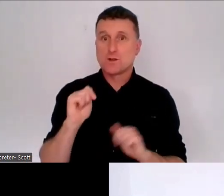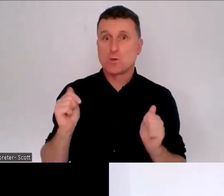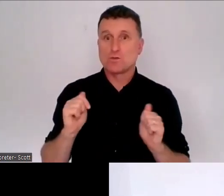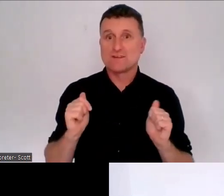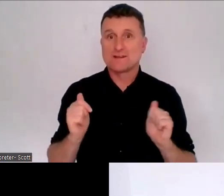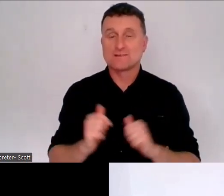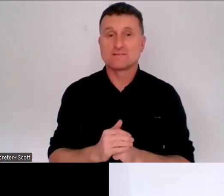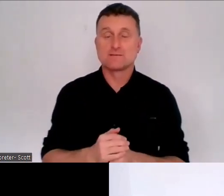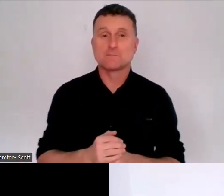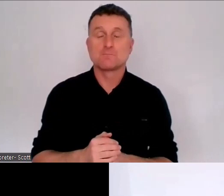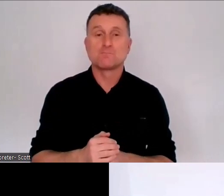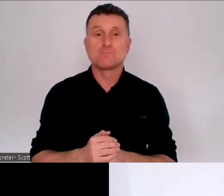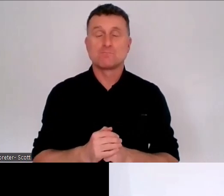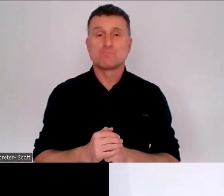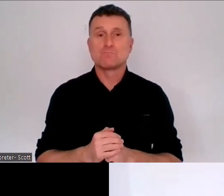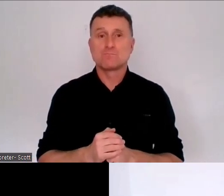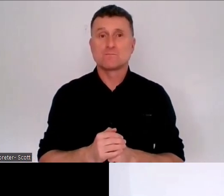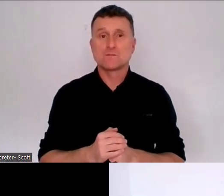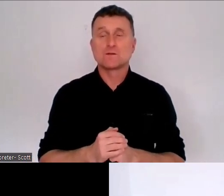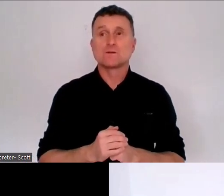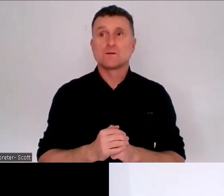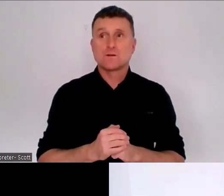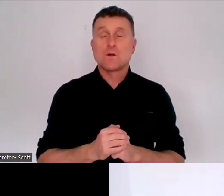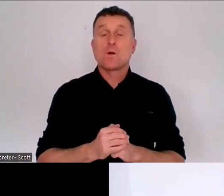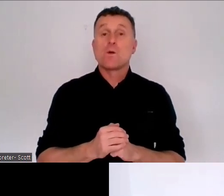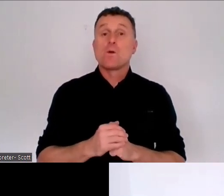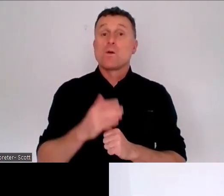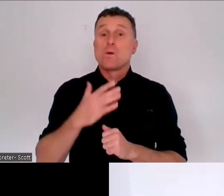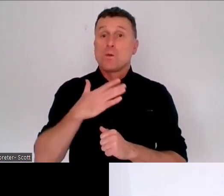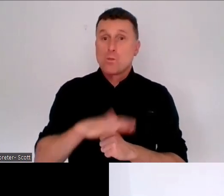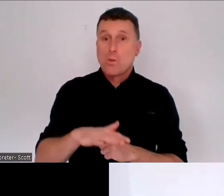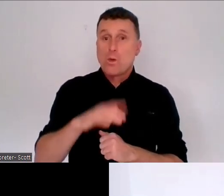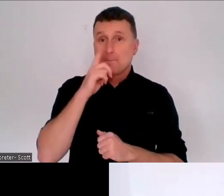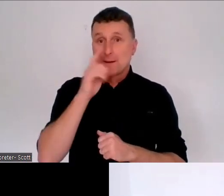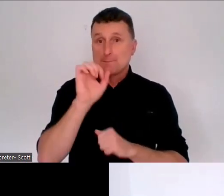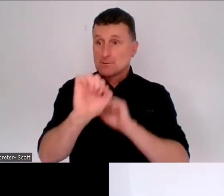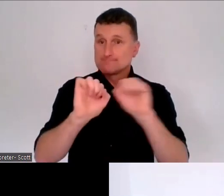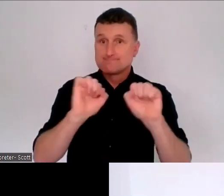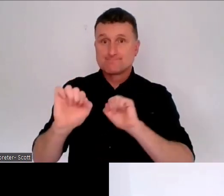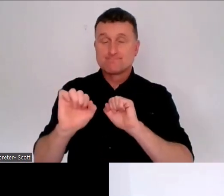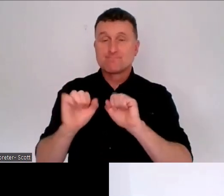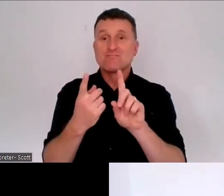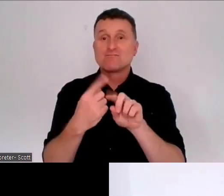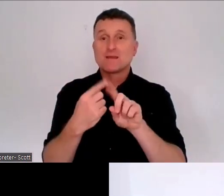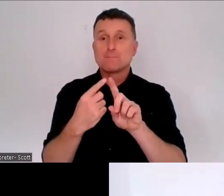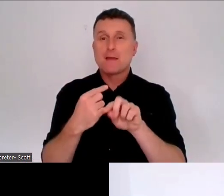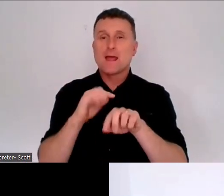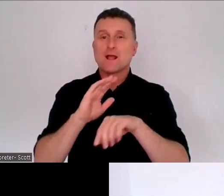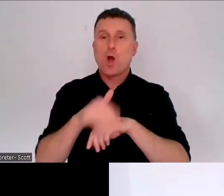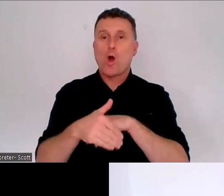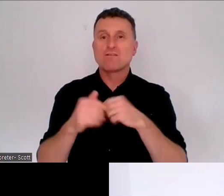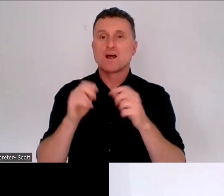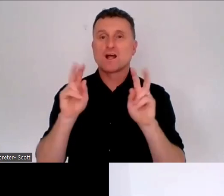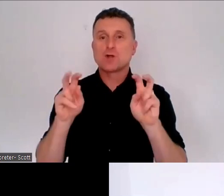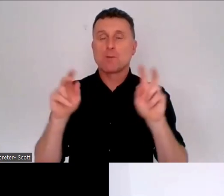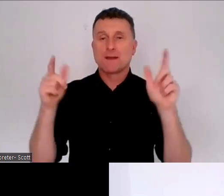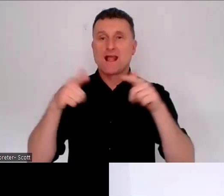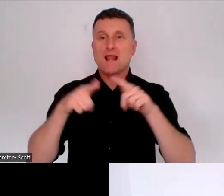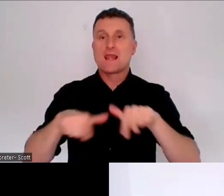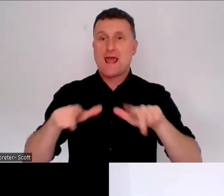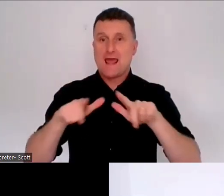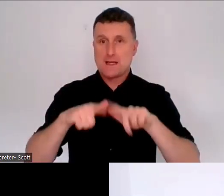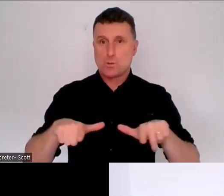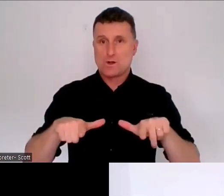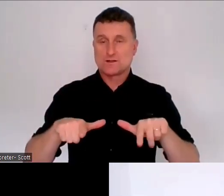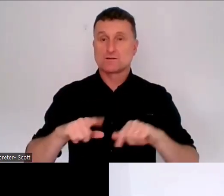So one of the first things that we seek people's feedback on is language, particularly the kind of language that